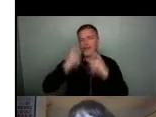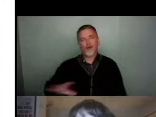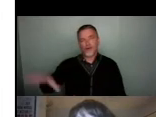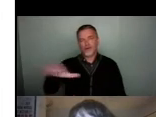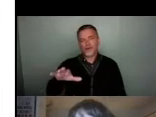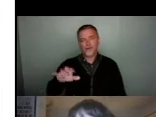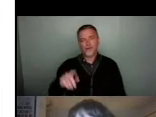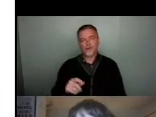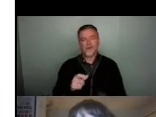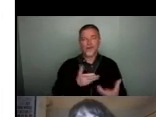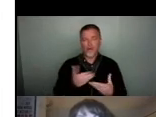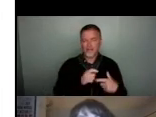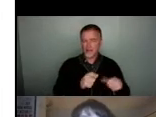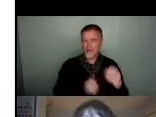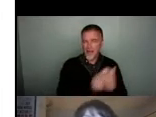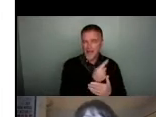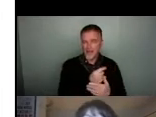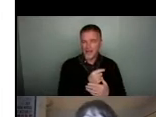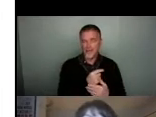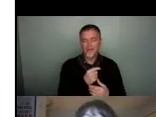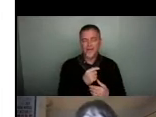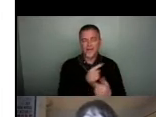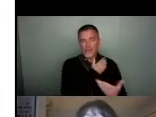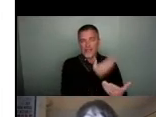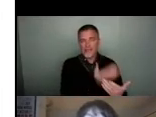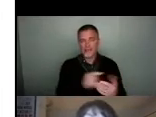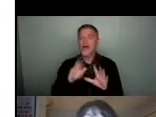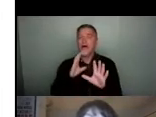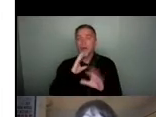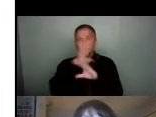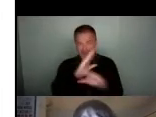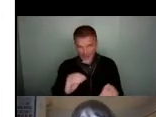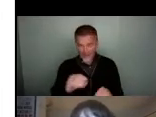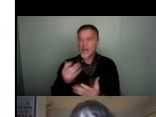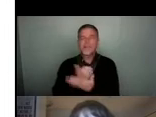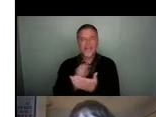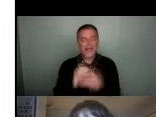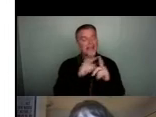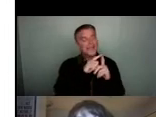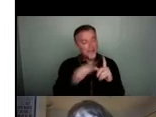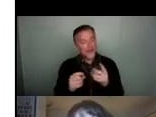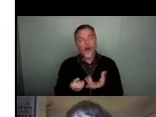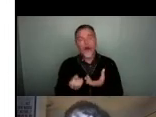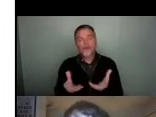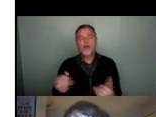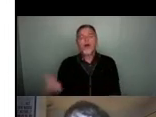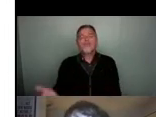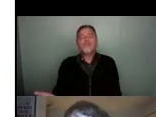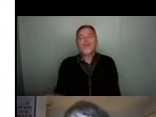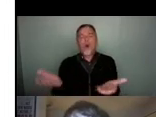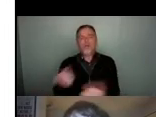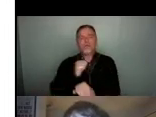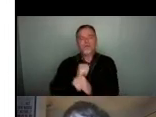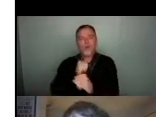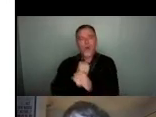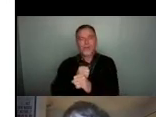for years. So I would just want to put a stop to it and that, you know, it was really clear that digital offer offerings promoted in person attendance